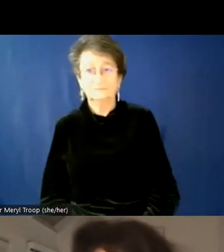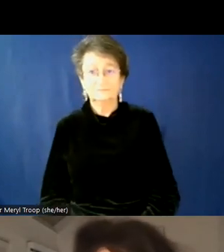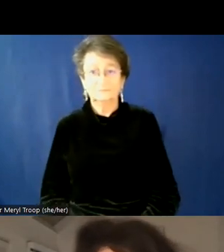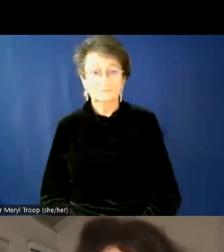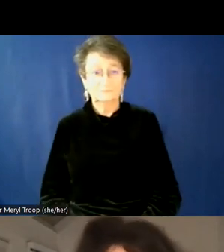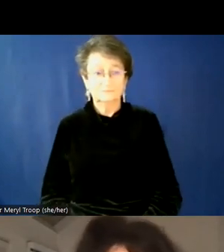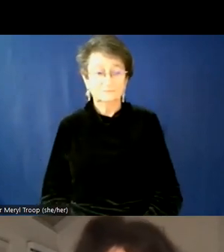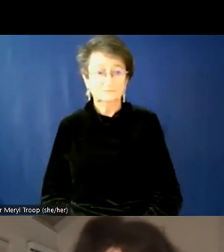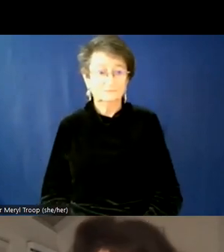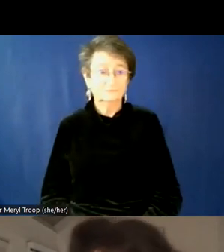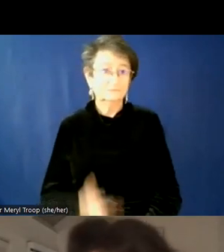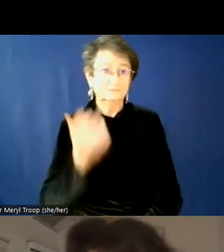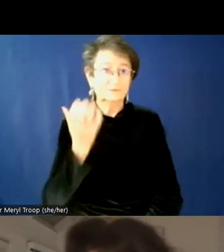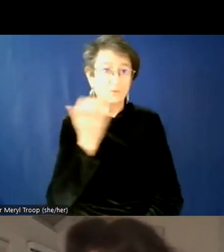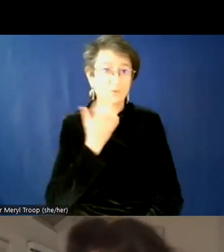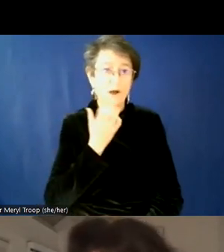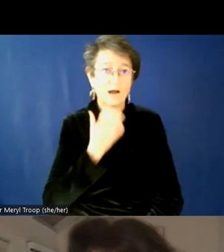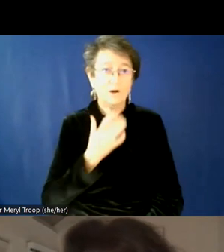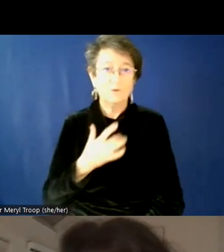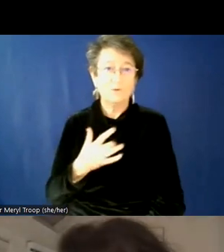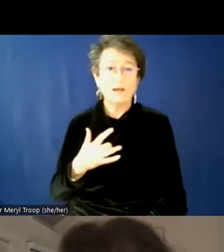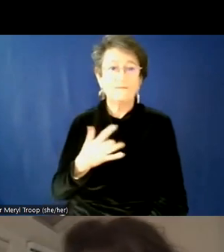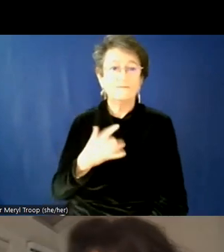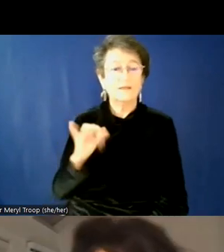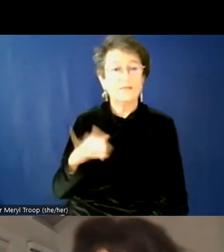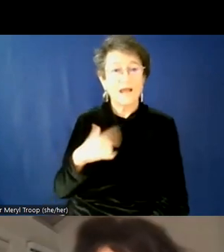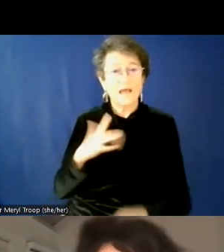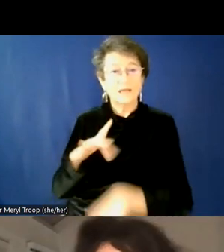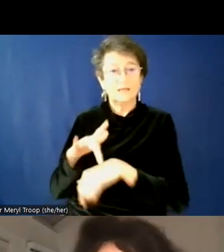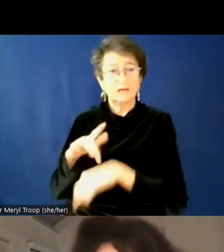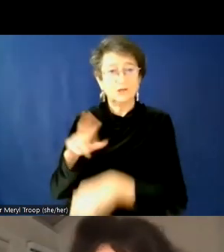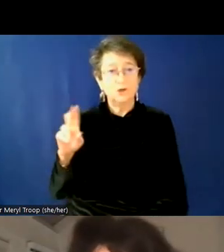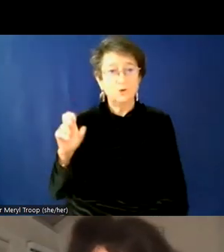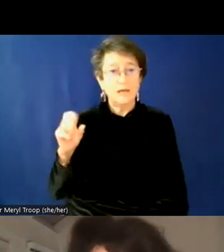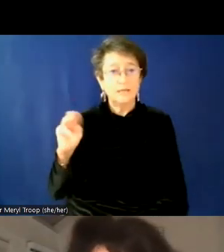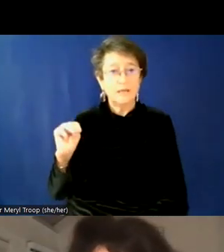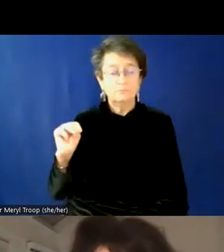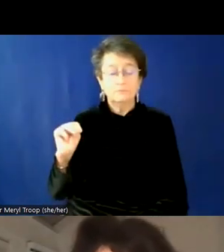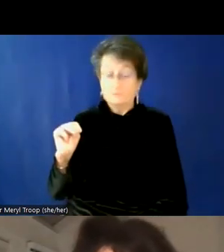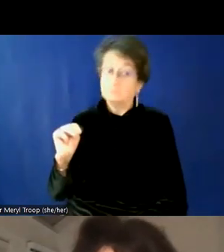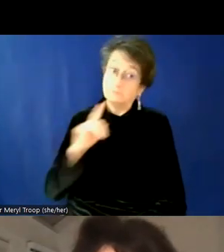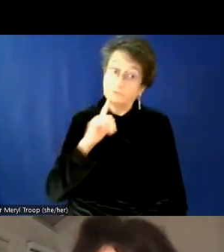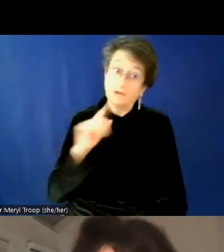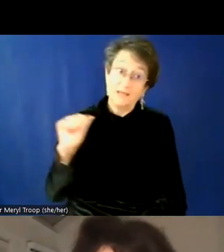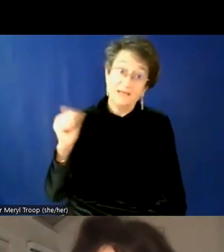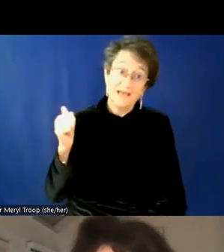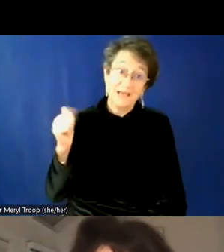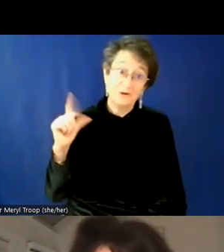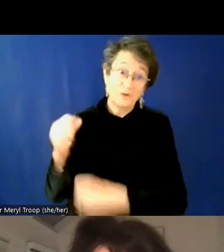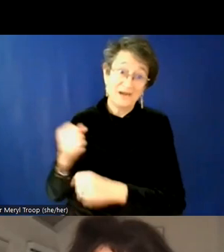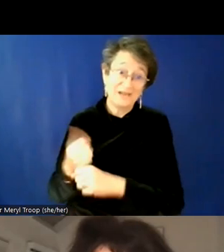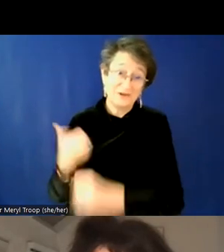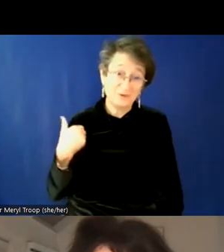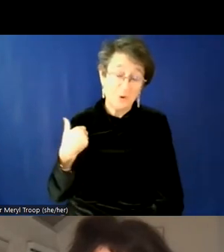Boy, I feel like I went to USM. I mean, literally it was decades ago, but it was just such a